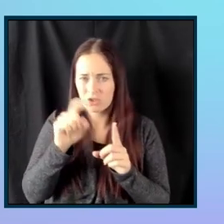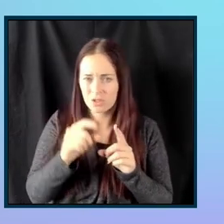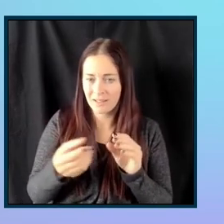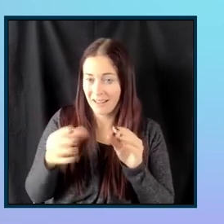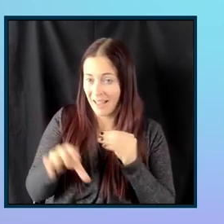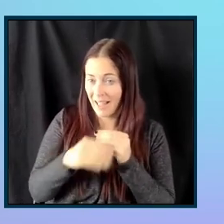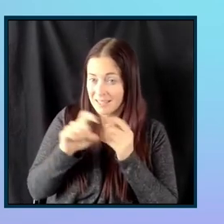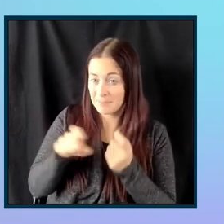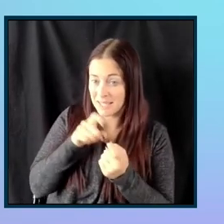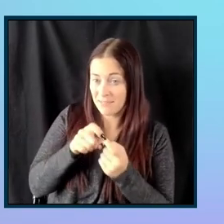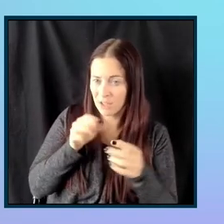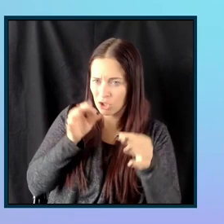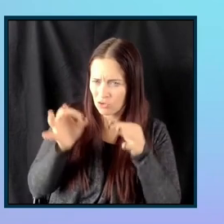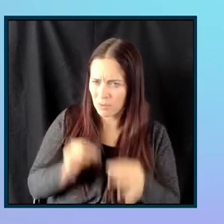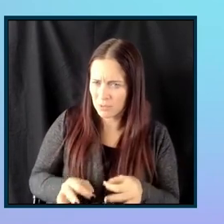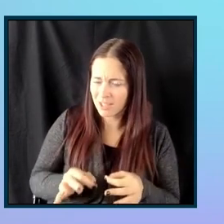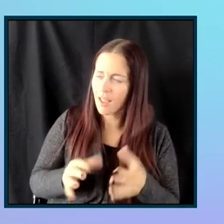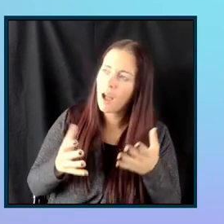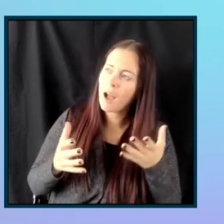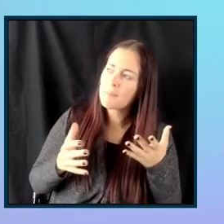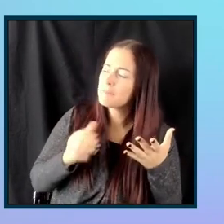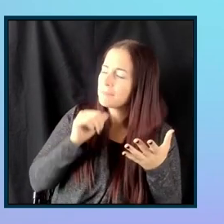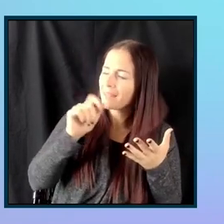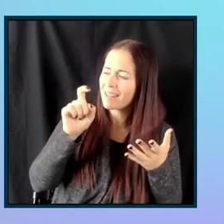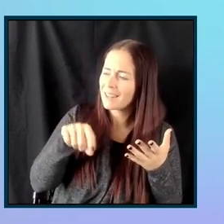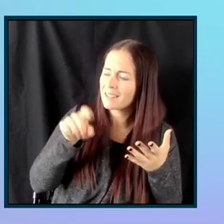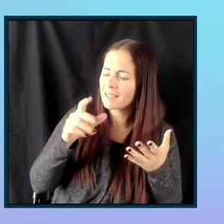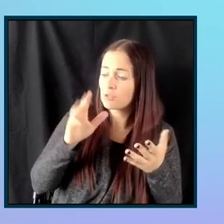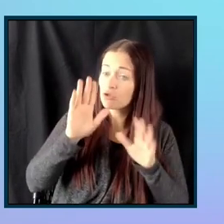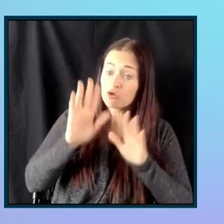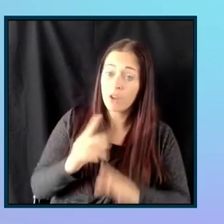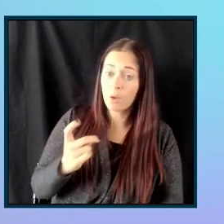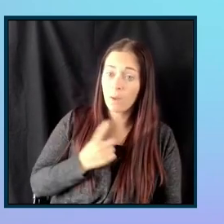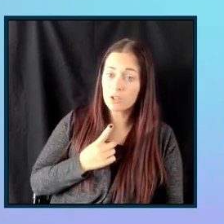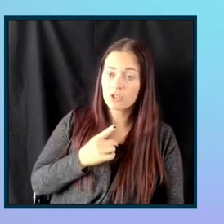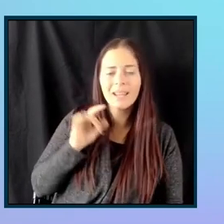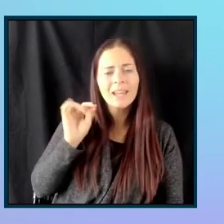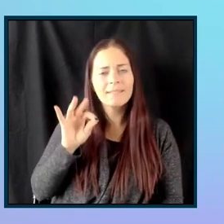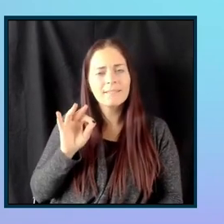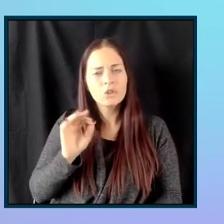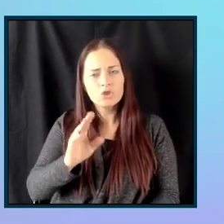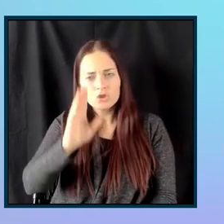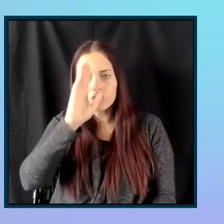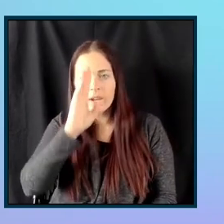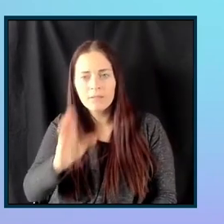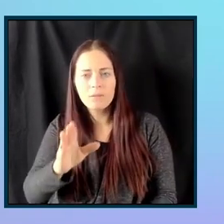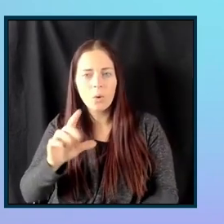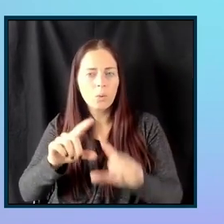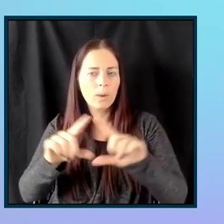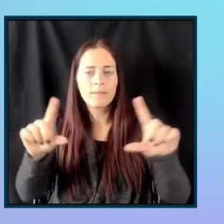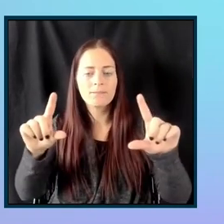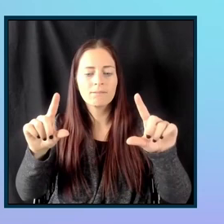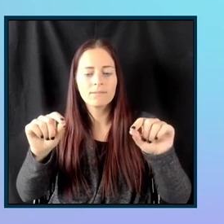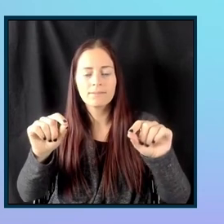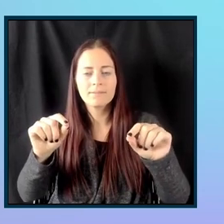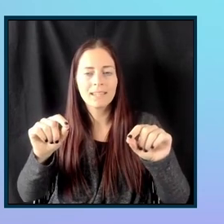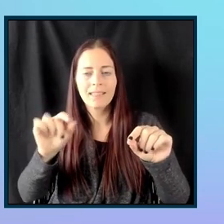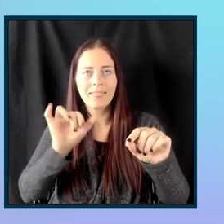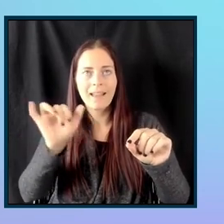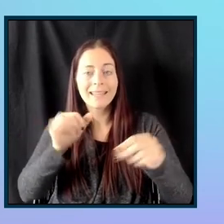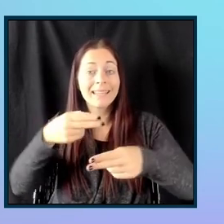Not necessarily. That's a, that's a great question. So if the, if it's a pretty straightforward field, like name, you might not need,